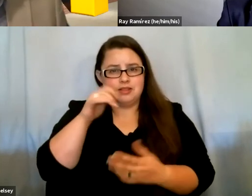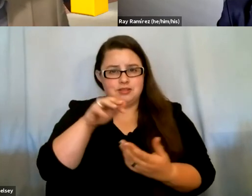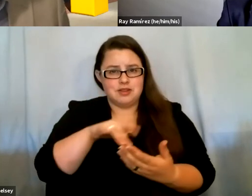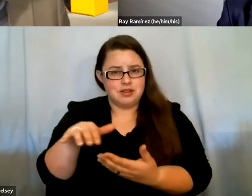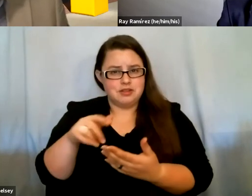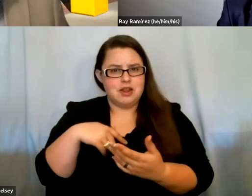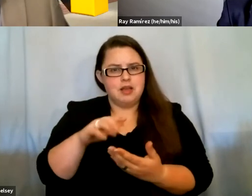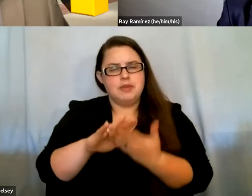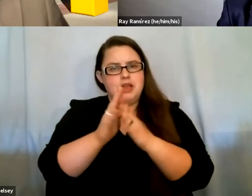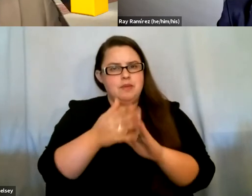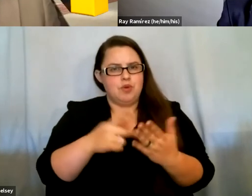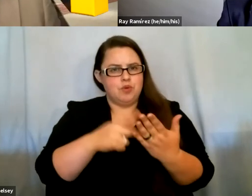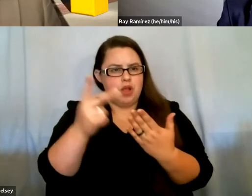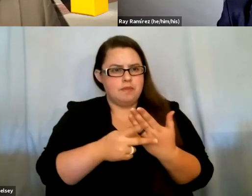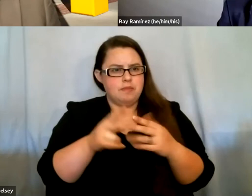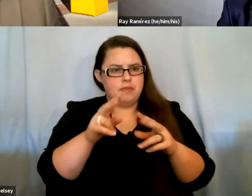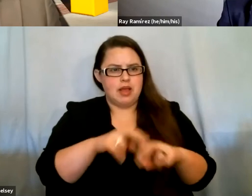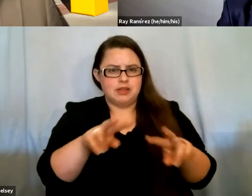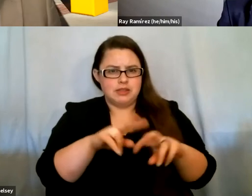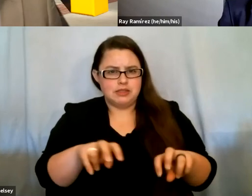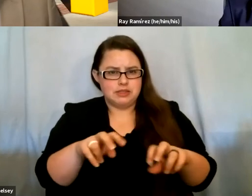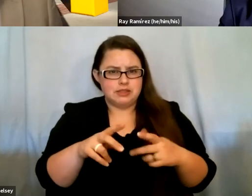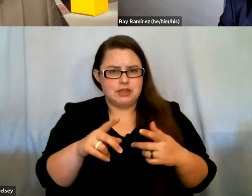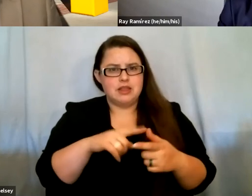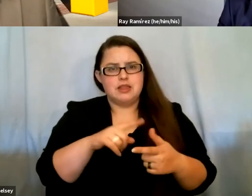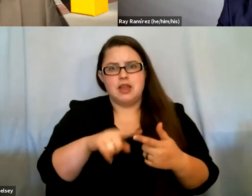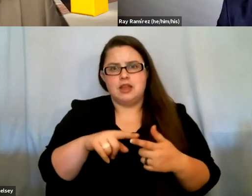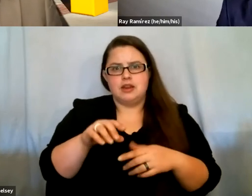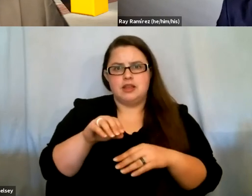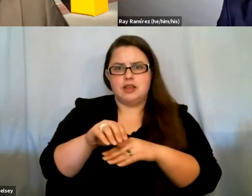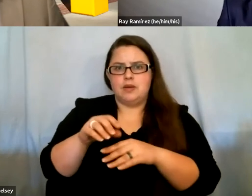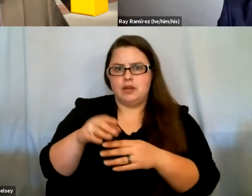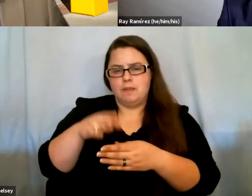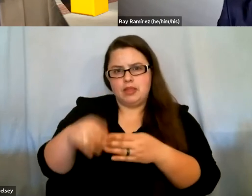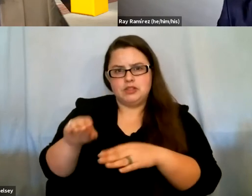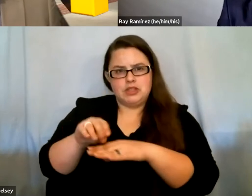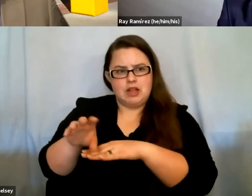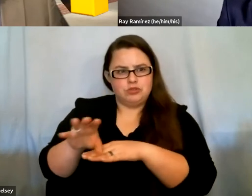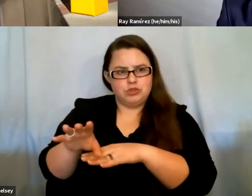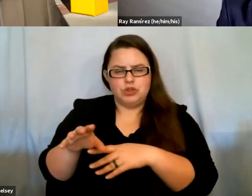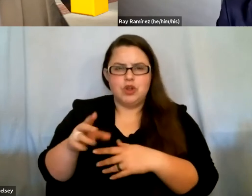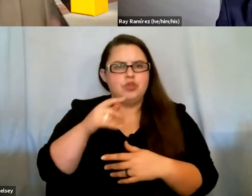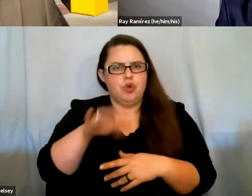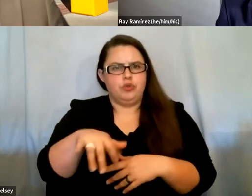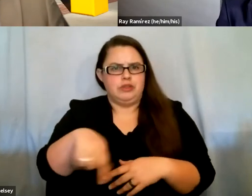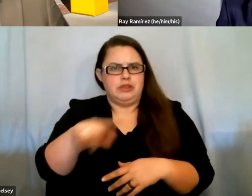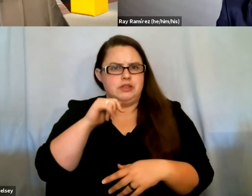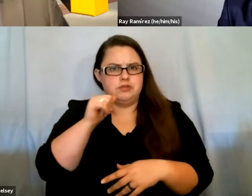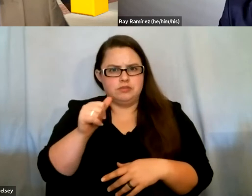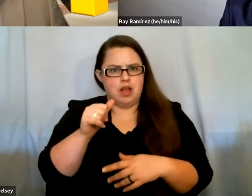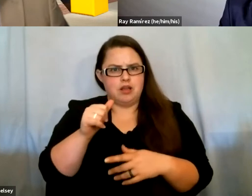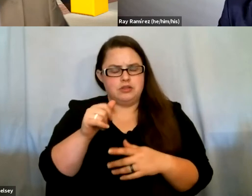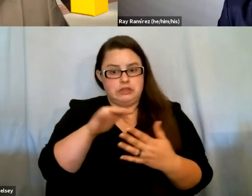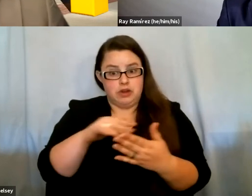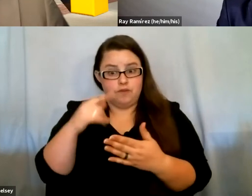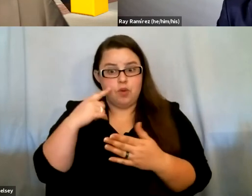program analyst at the Vera Institute of Justice. I ended up as a completion counselor at Rutgers University. Not necessarily things that I was studying for, but these were just doors that